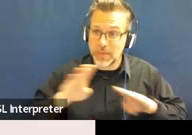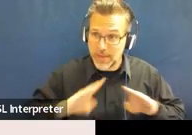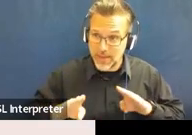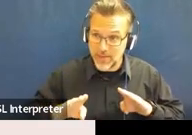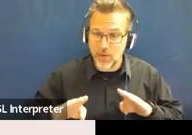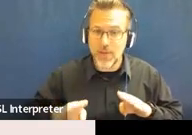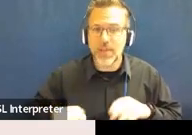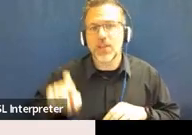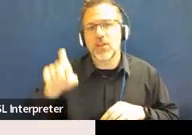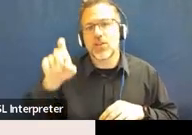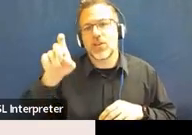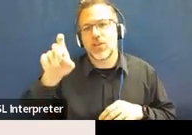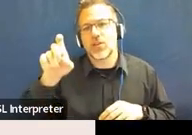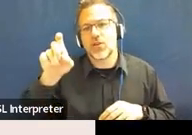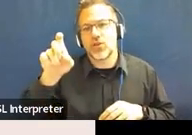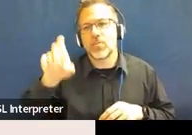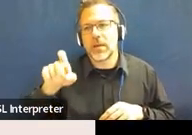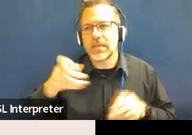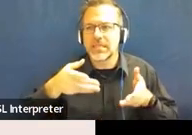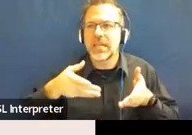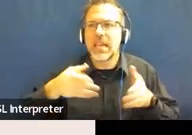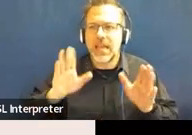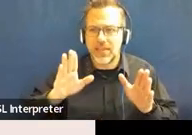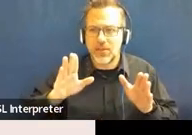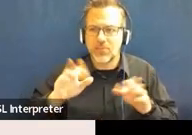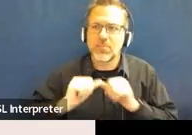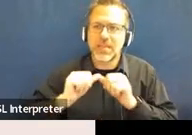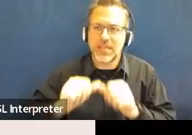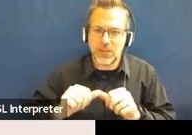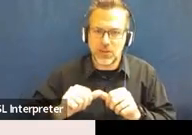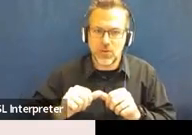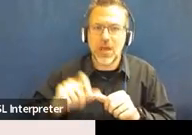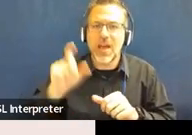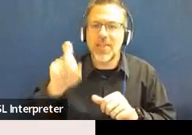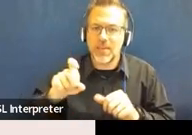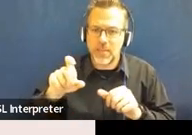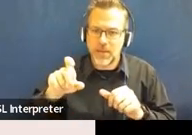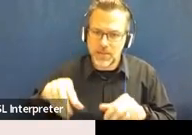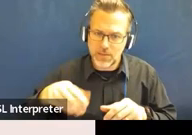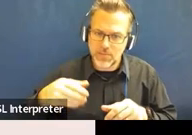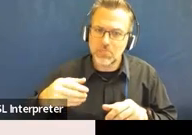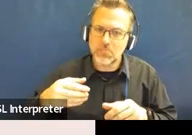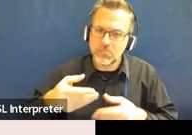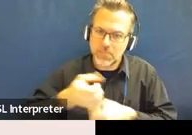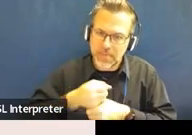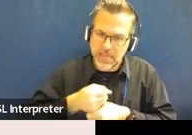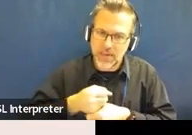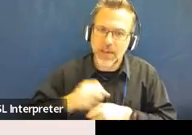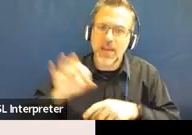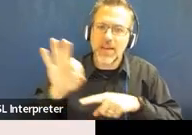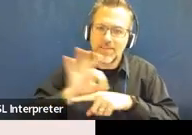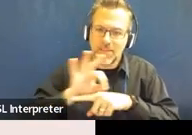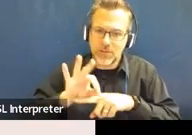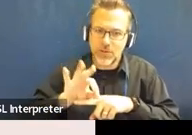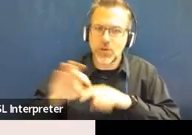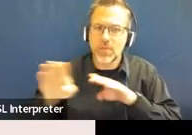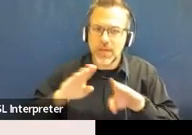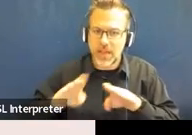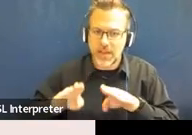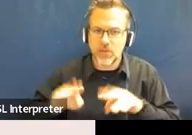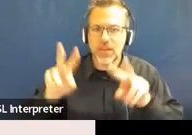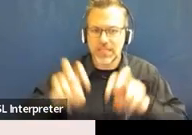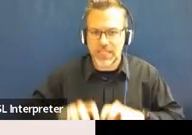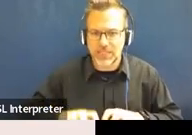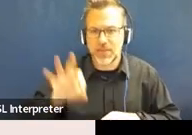participate. The child must receive, as appropriate, an FBA, functional behavior assessment, a behavioral